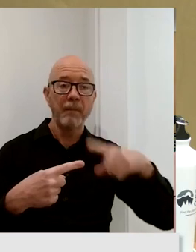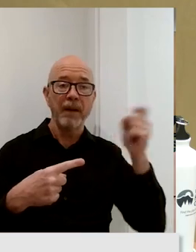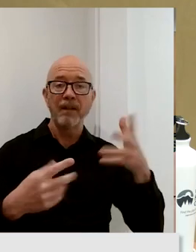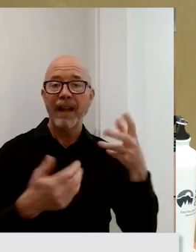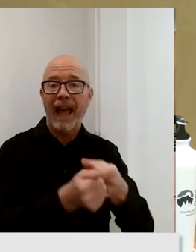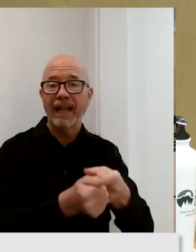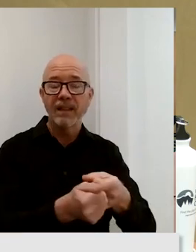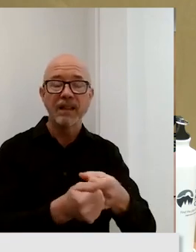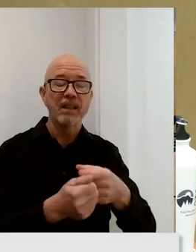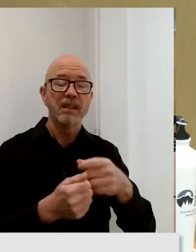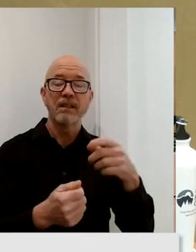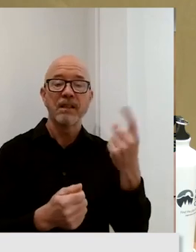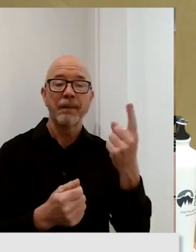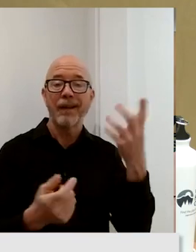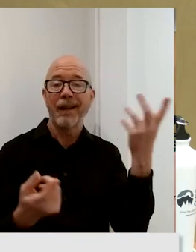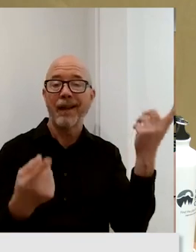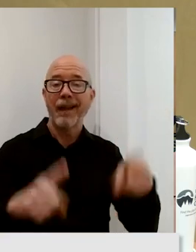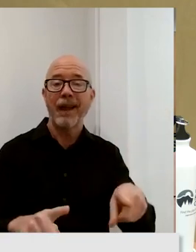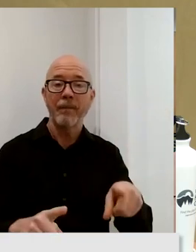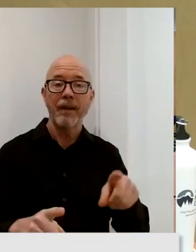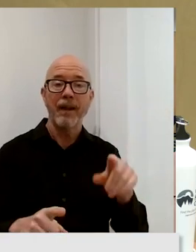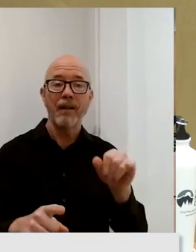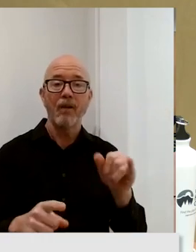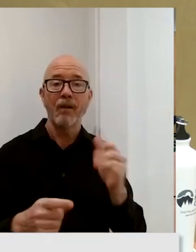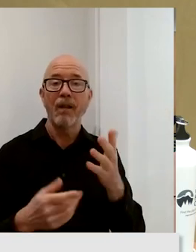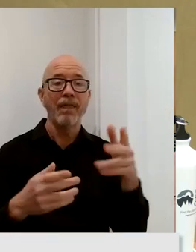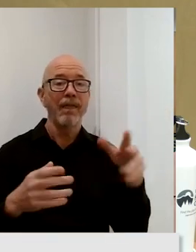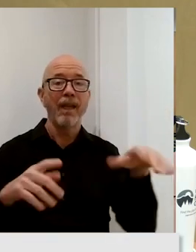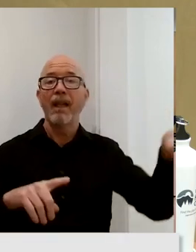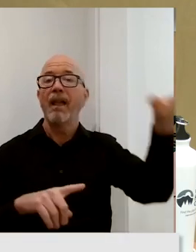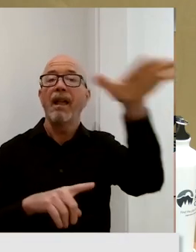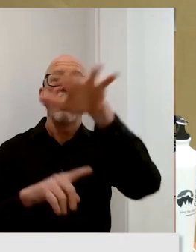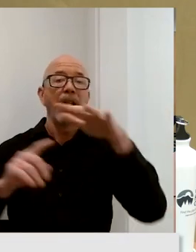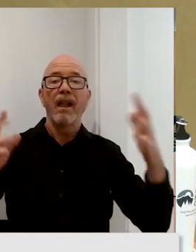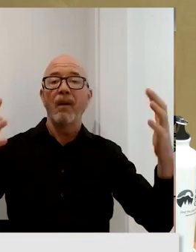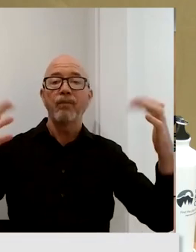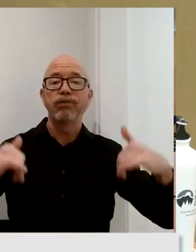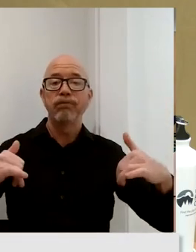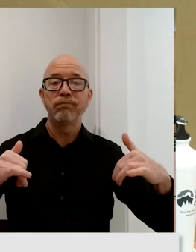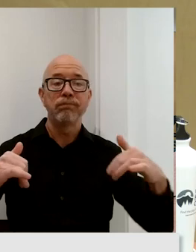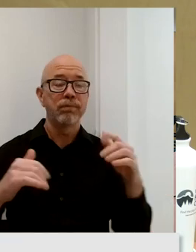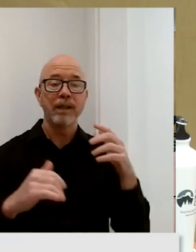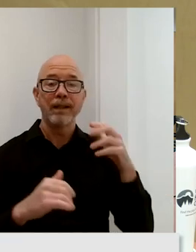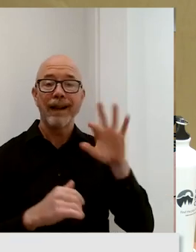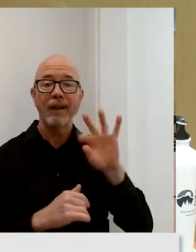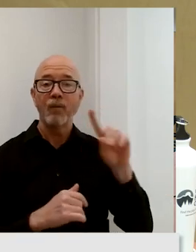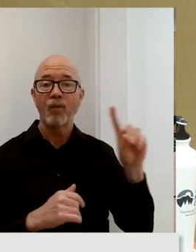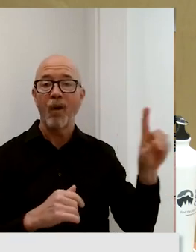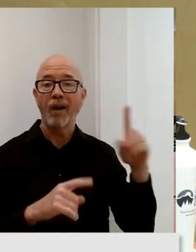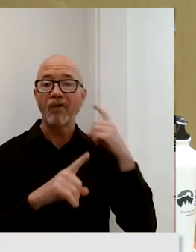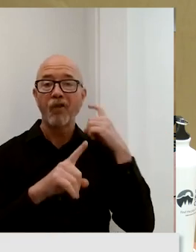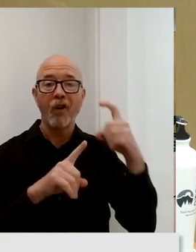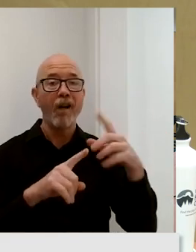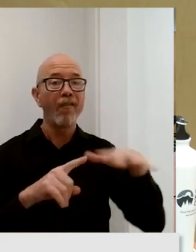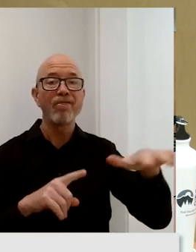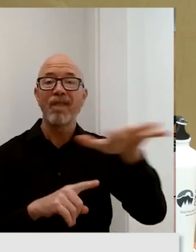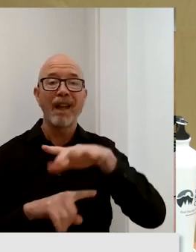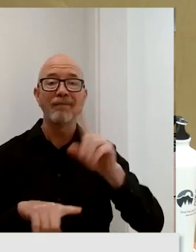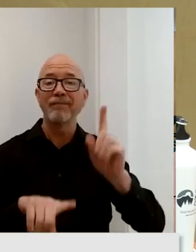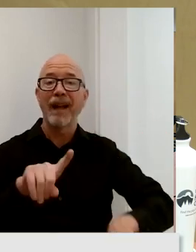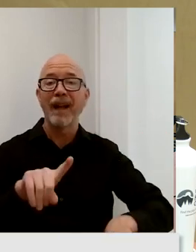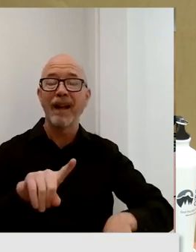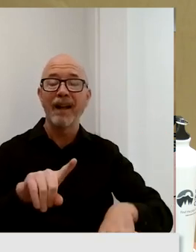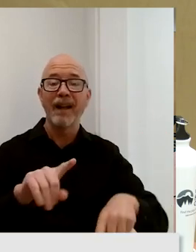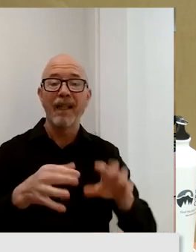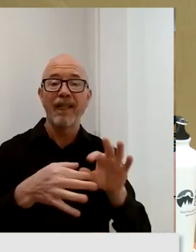entire section goes dead and no one can make a 911 call. And that can't be allowed. We, we, we need to